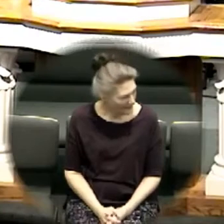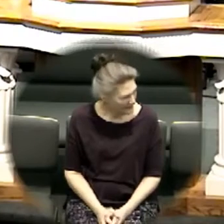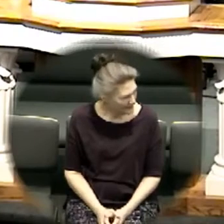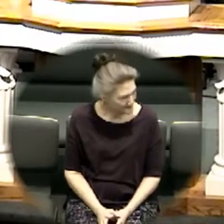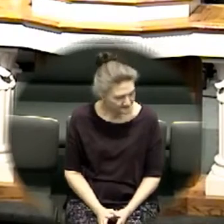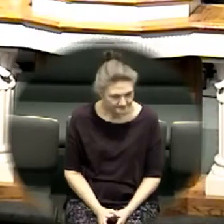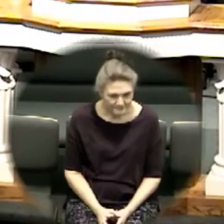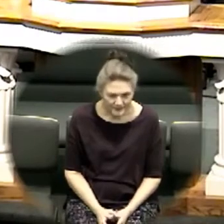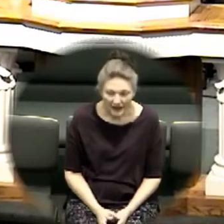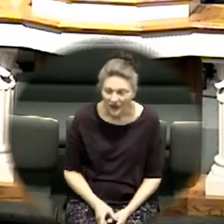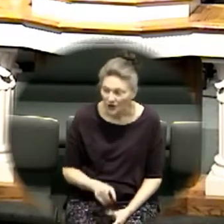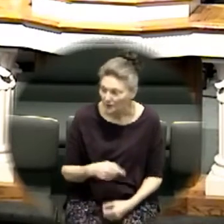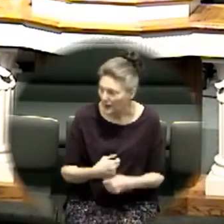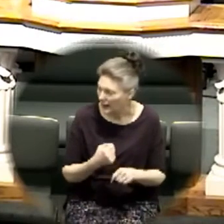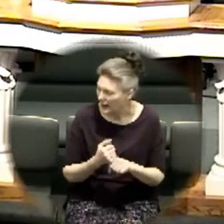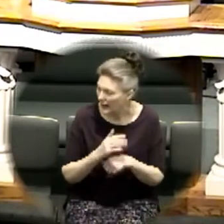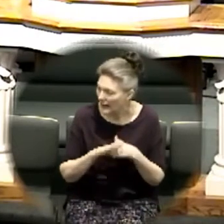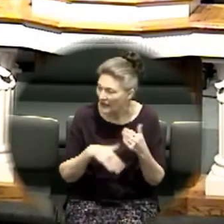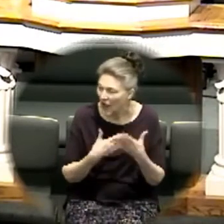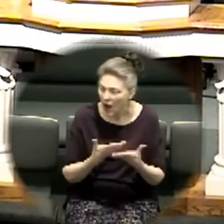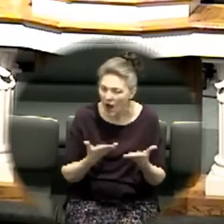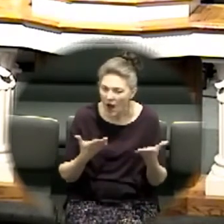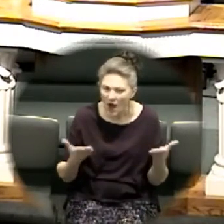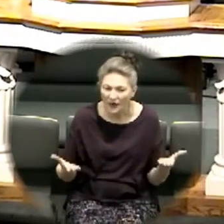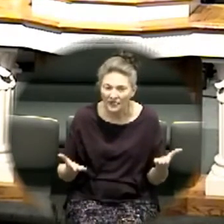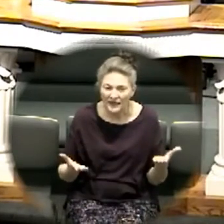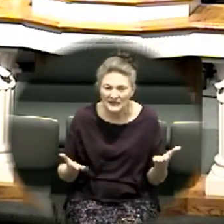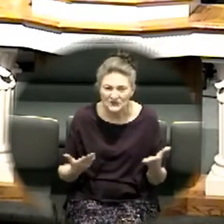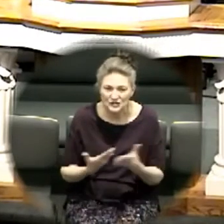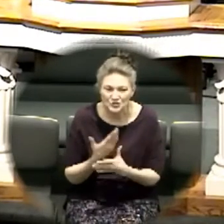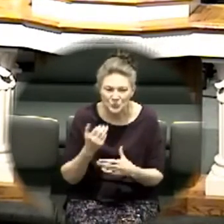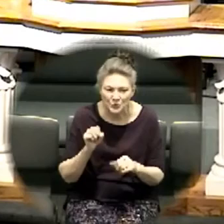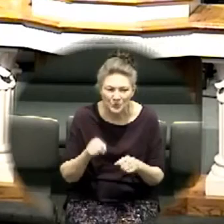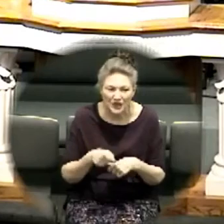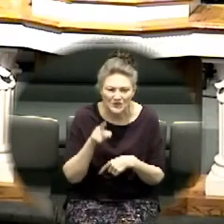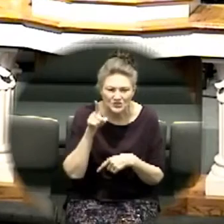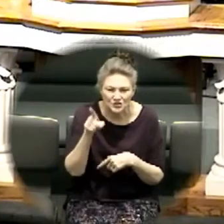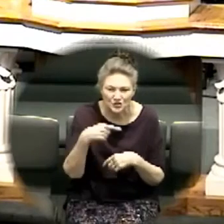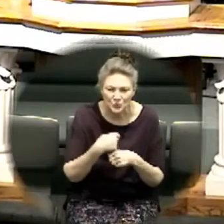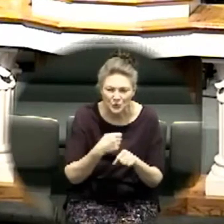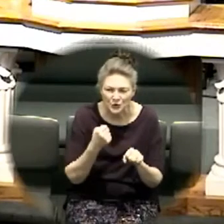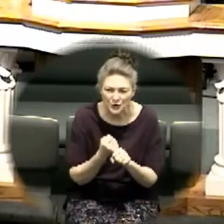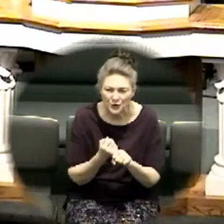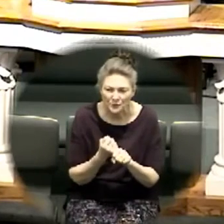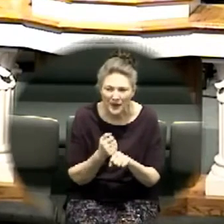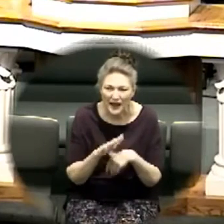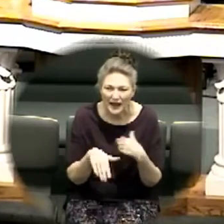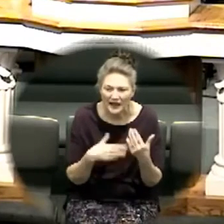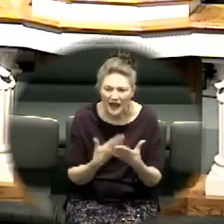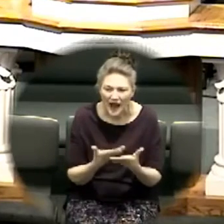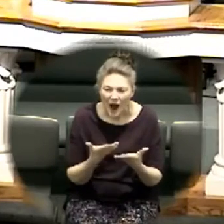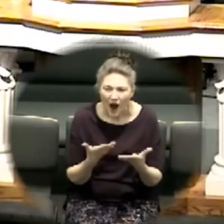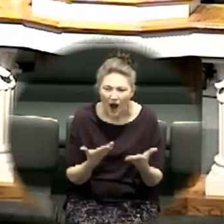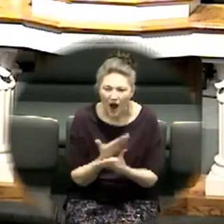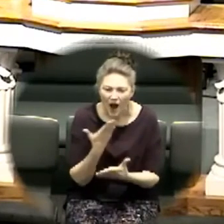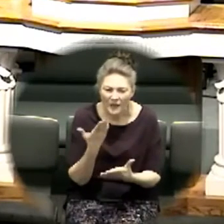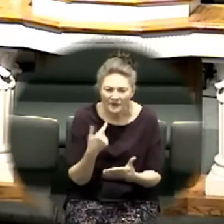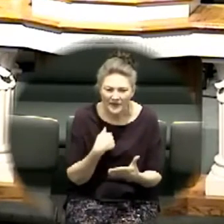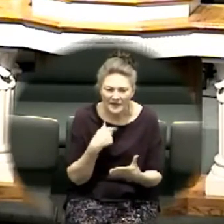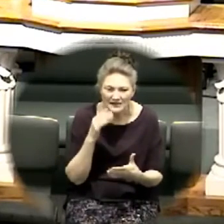you make all things new yes you make